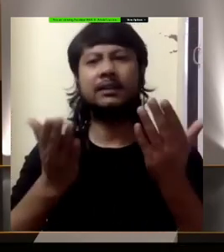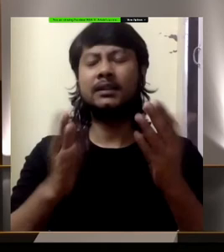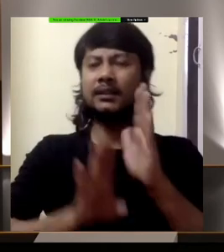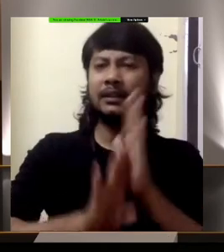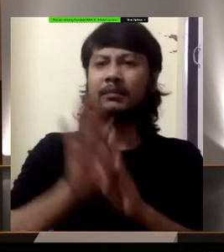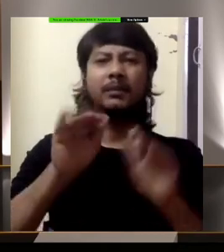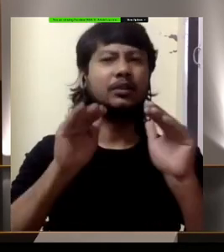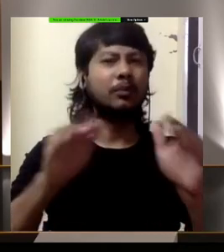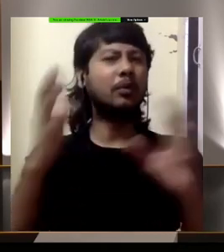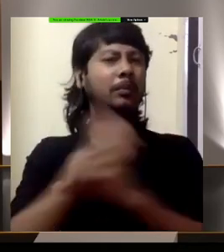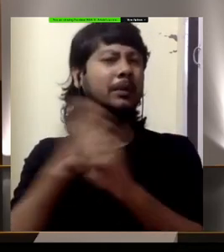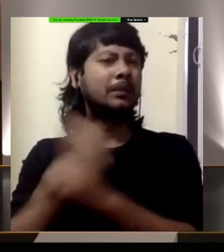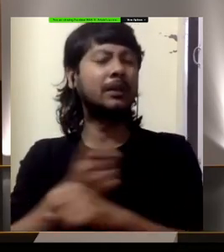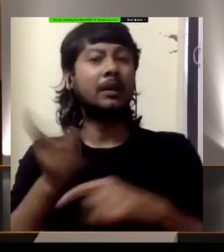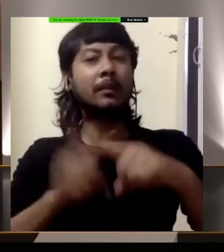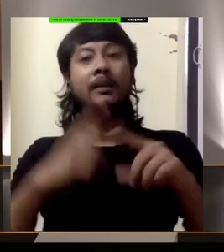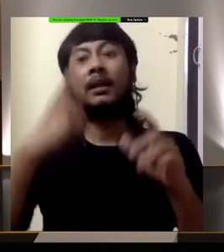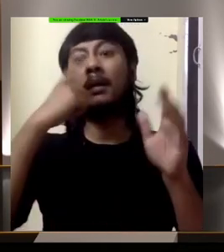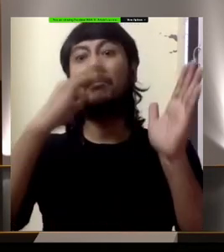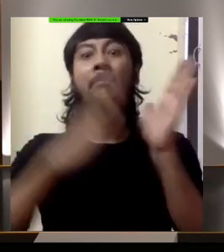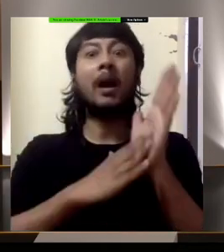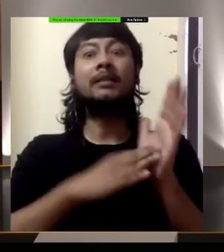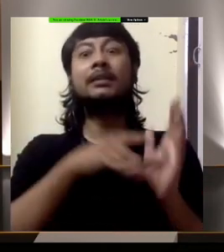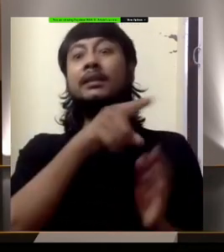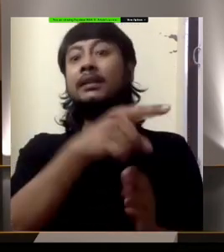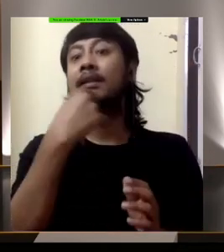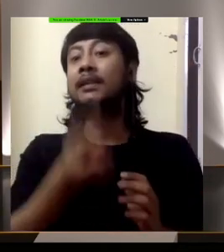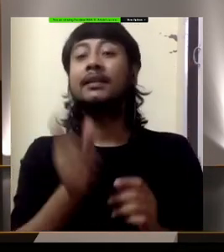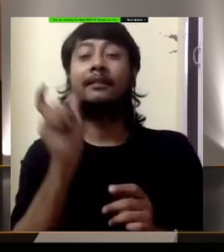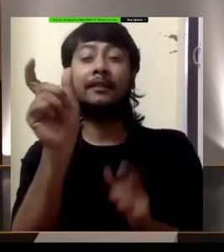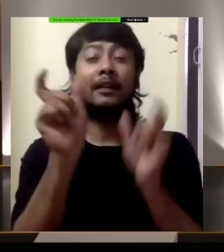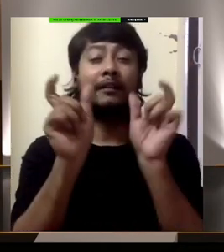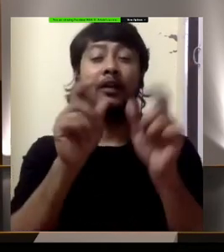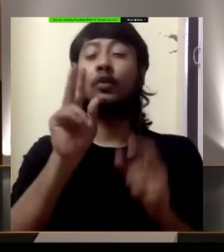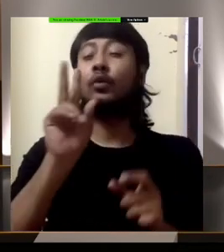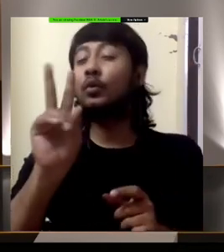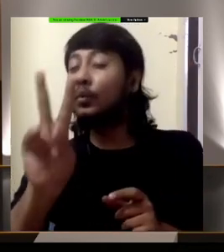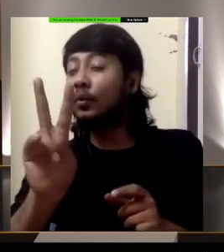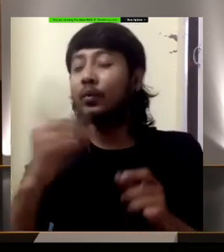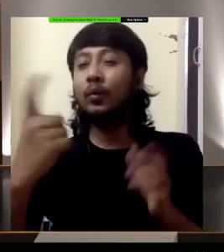she used two words, resilience and uncertainty.